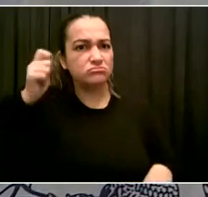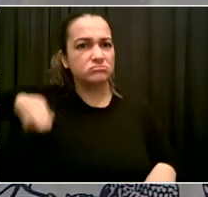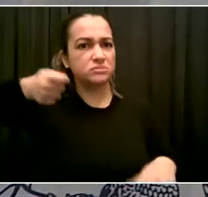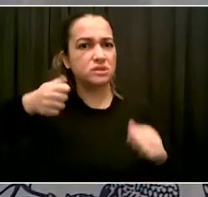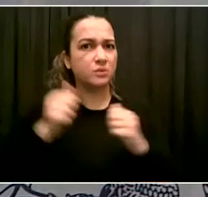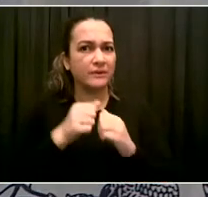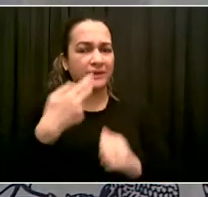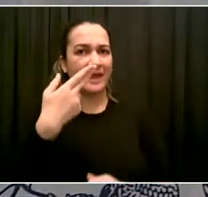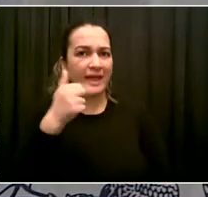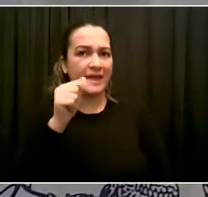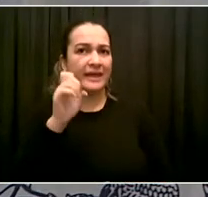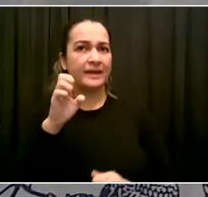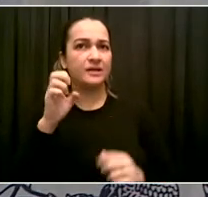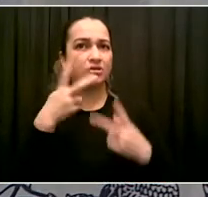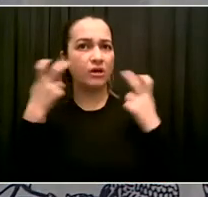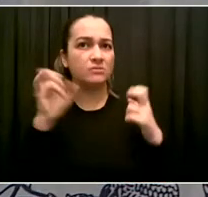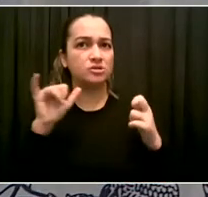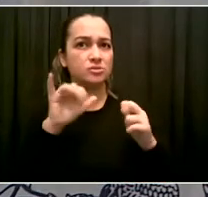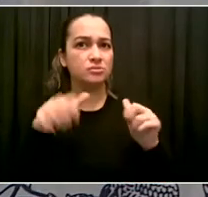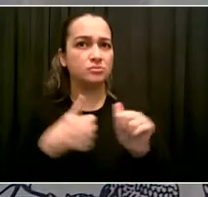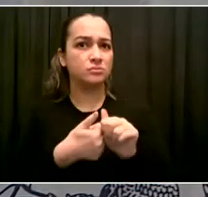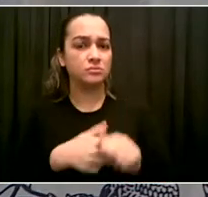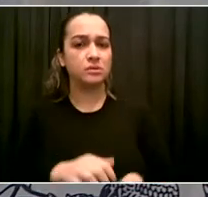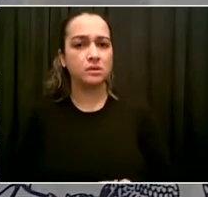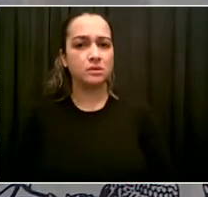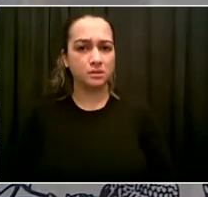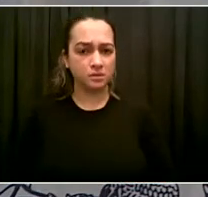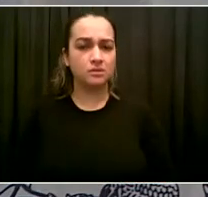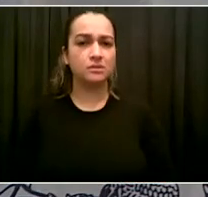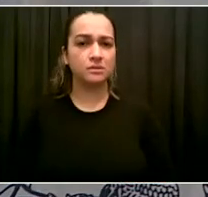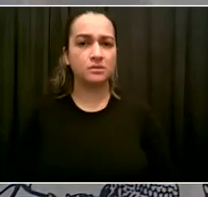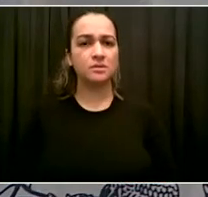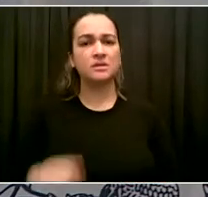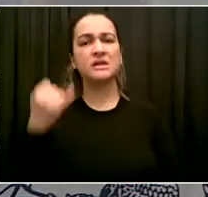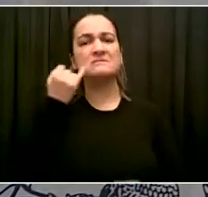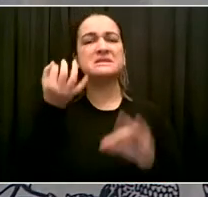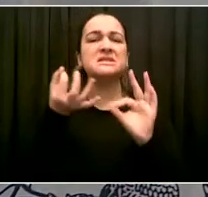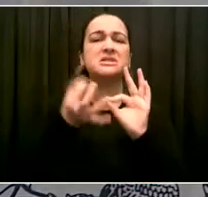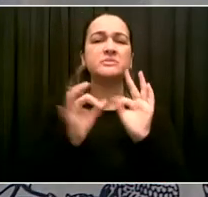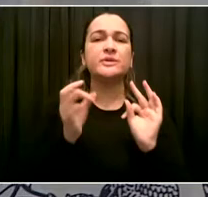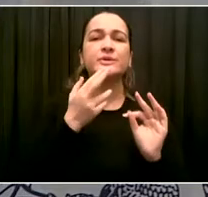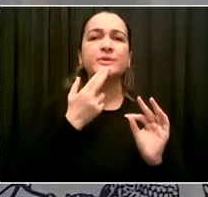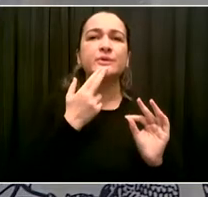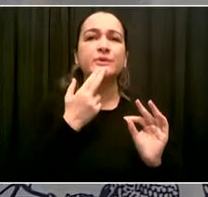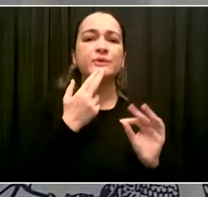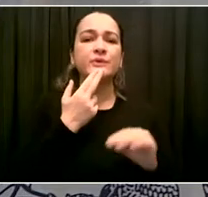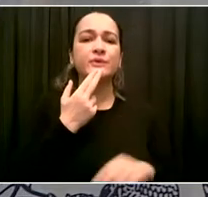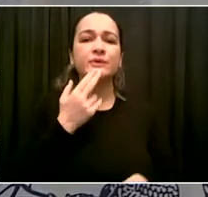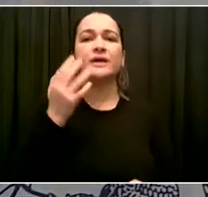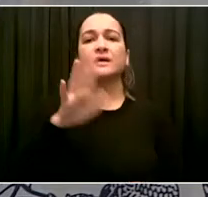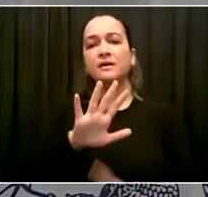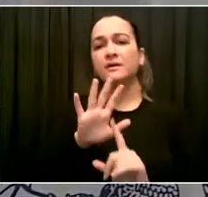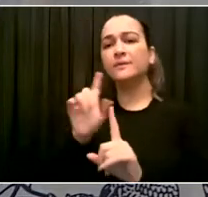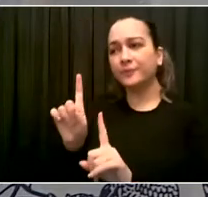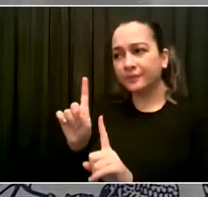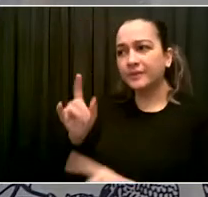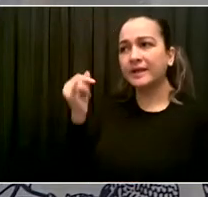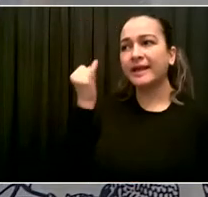cool? How would that work? Well, that's exactly what happens. Well, again, it's NYPD or it could be other agencies as well. But NYPD is a great example.